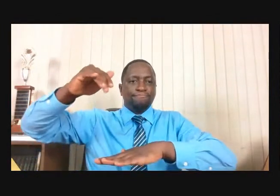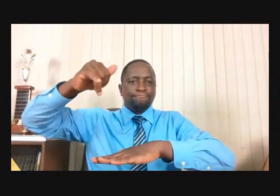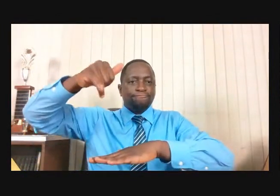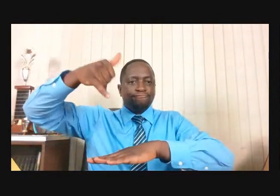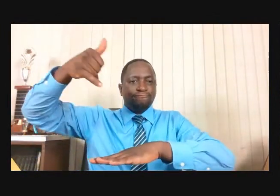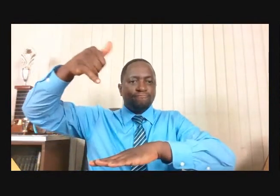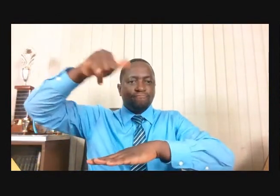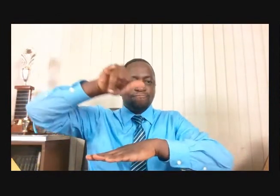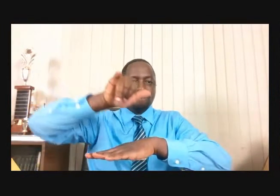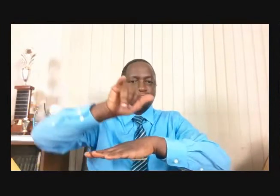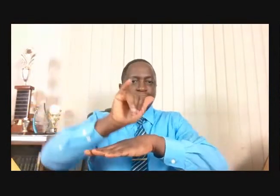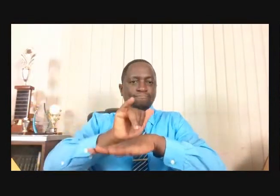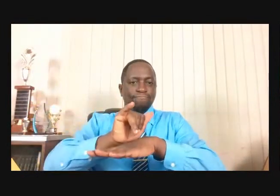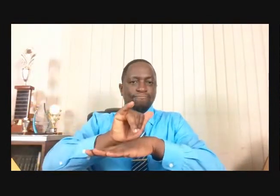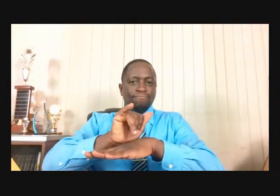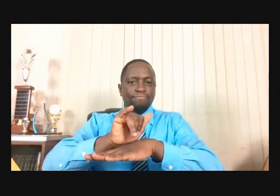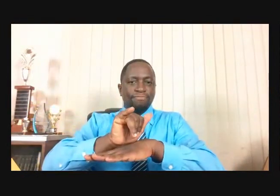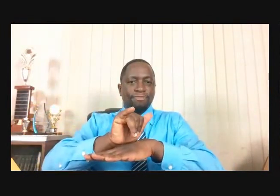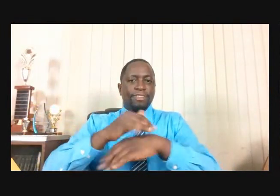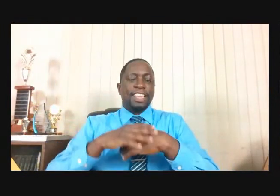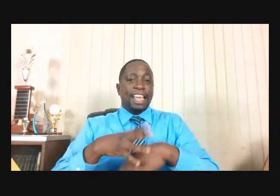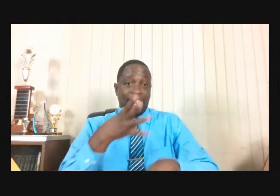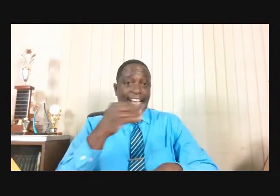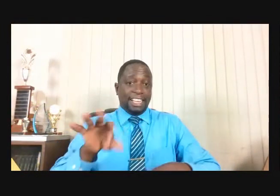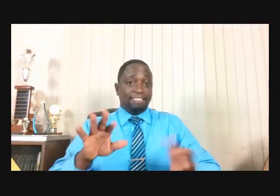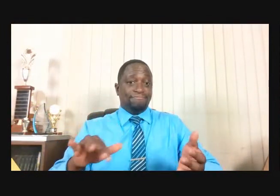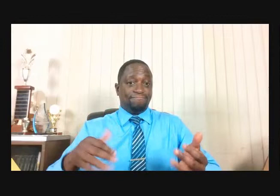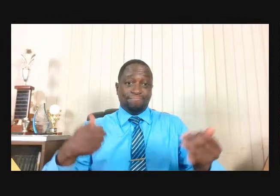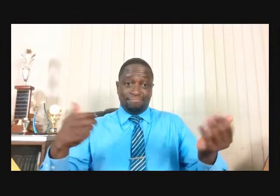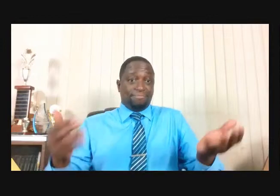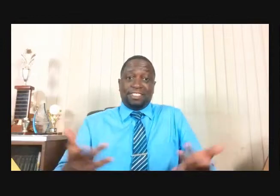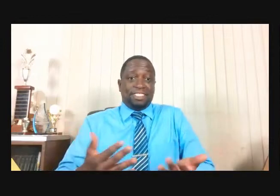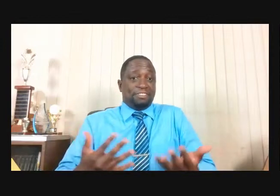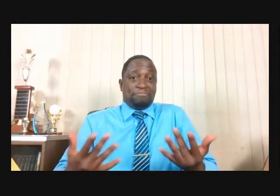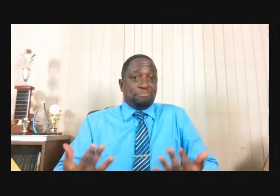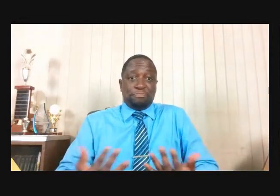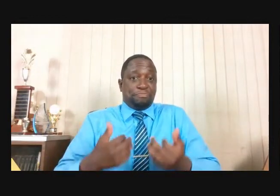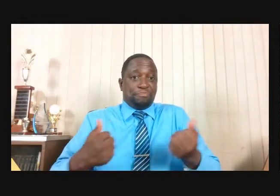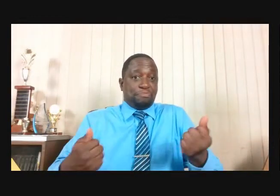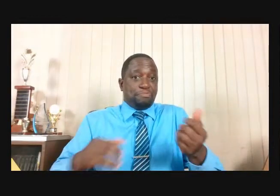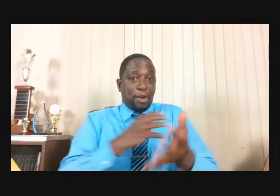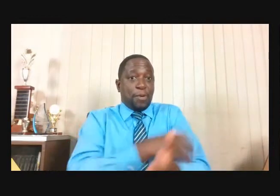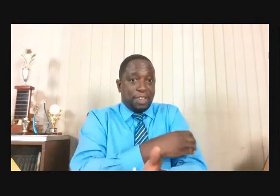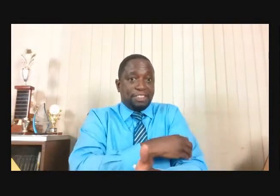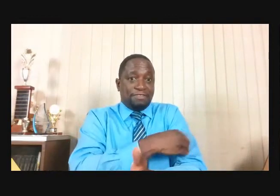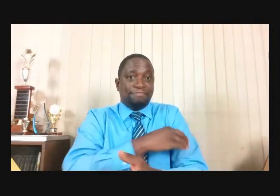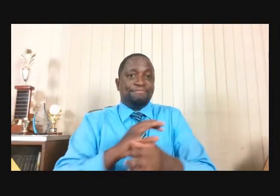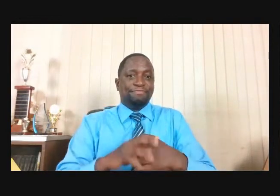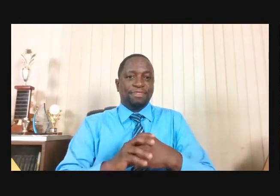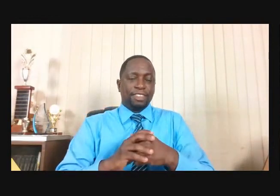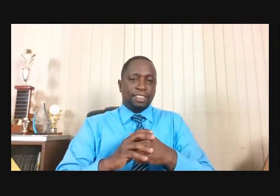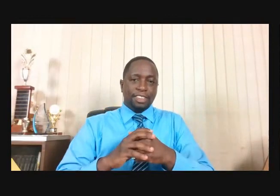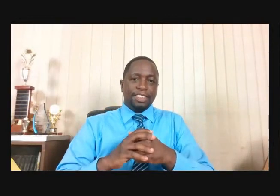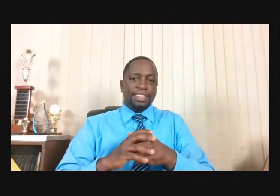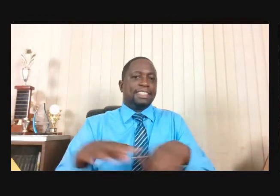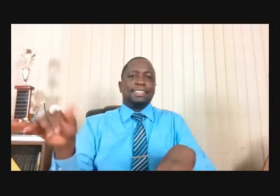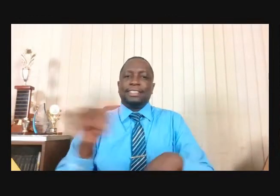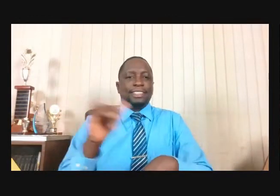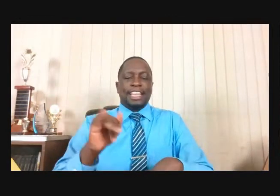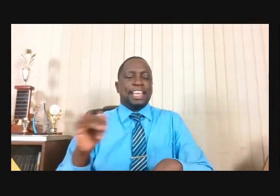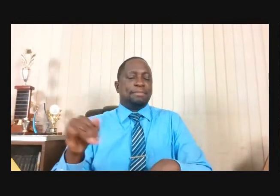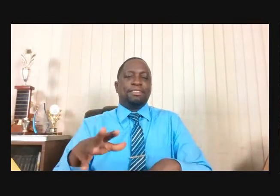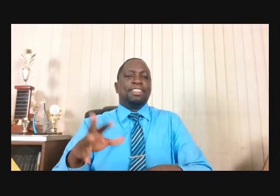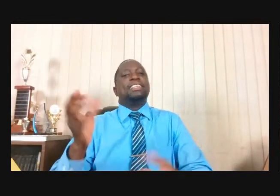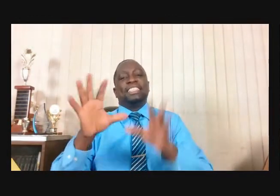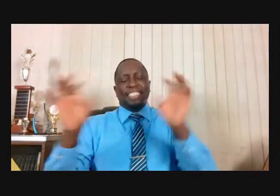You can't see the connection of the blessing on the day. But God says, I have built the Sabbath, and it will be my